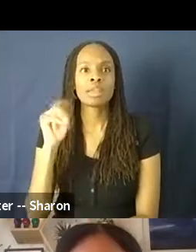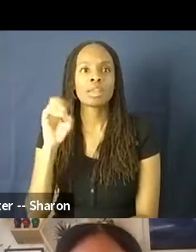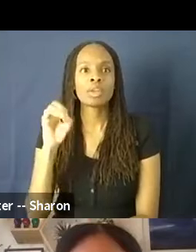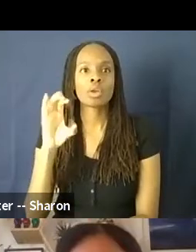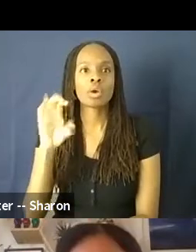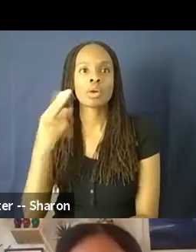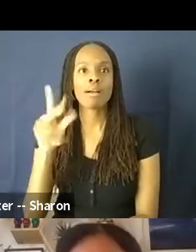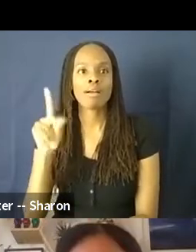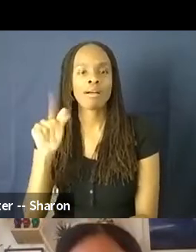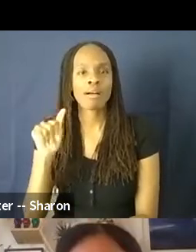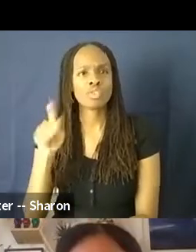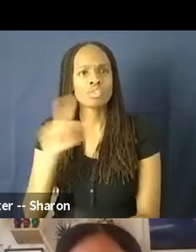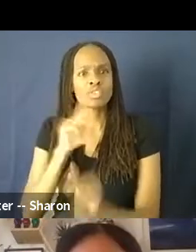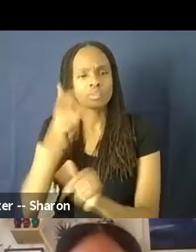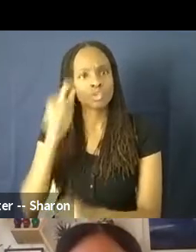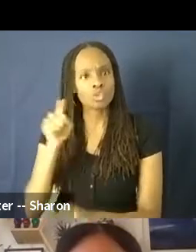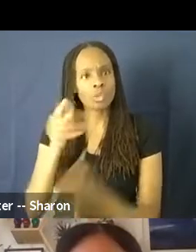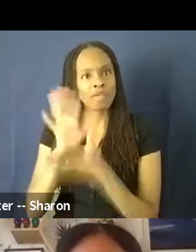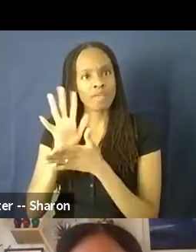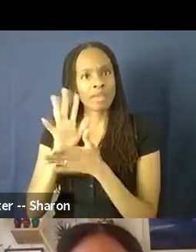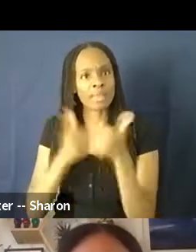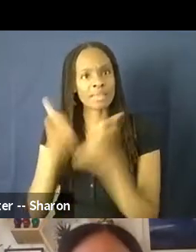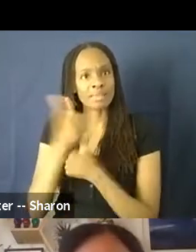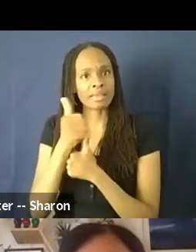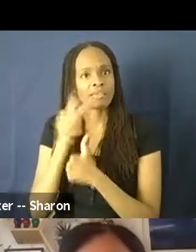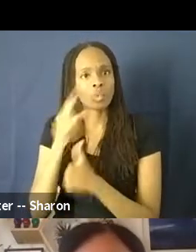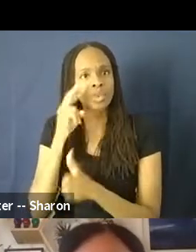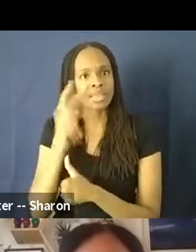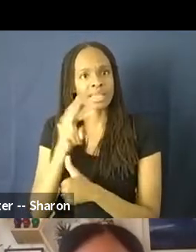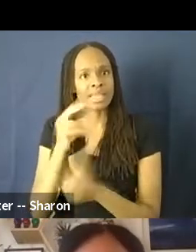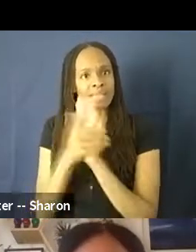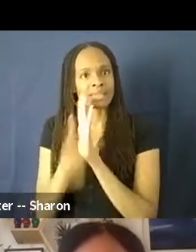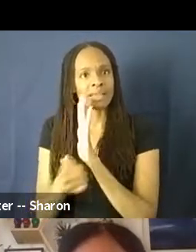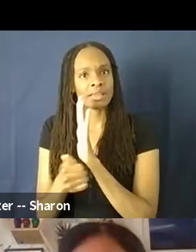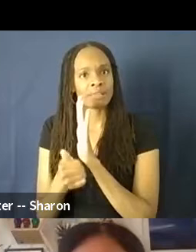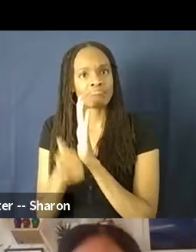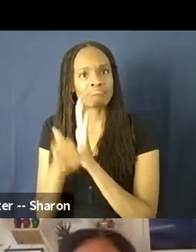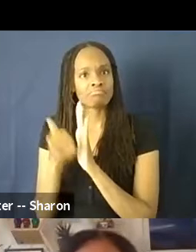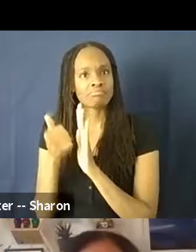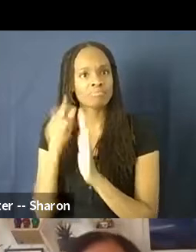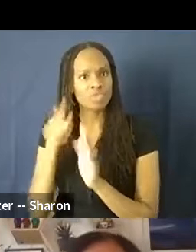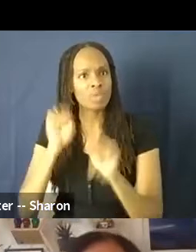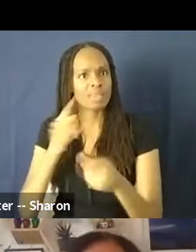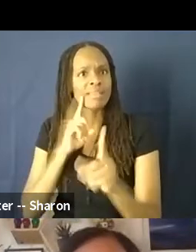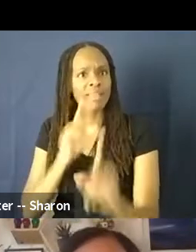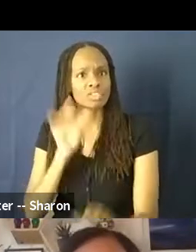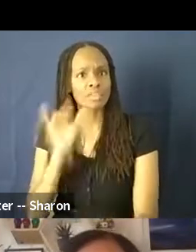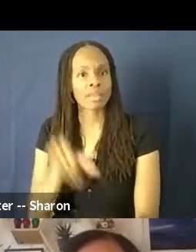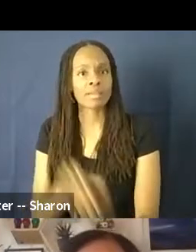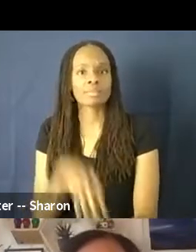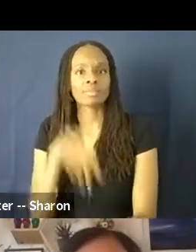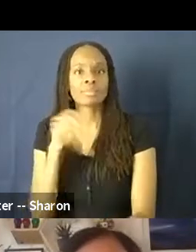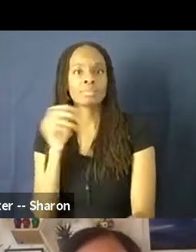film executive and you are looking at talent, why don't you give that an answer? Yeah,